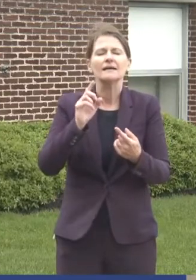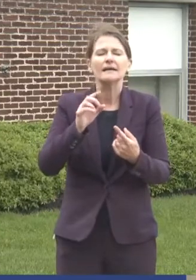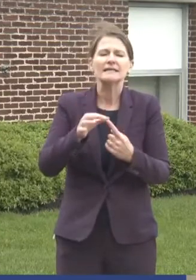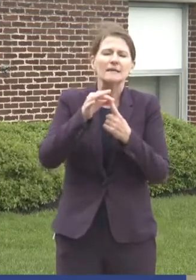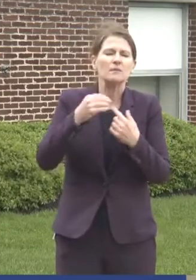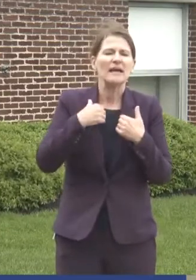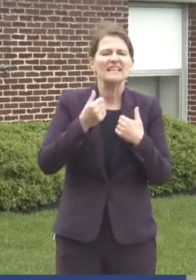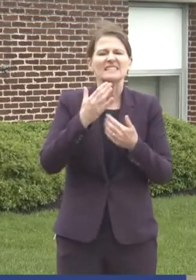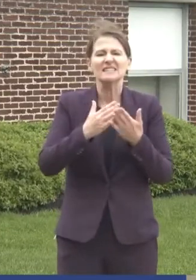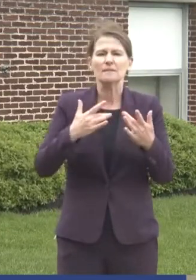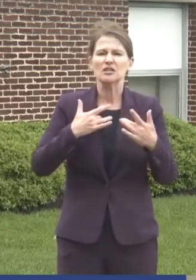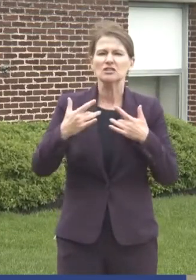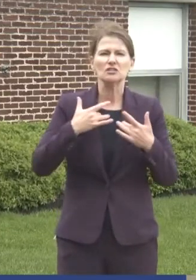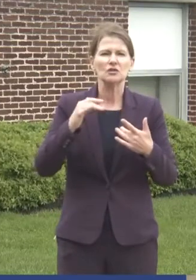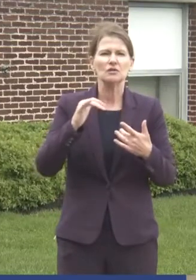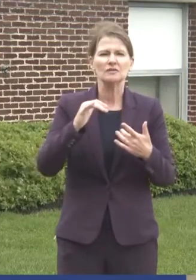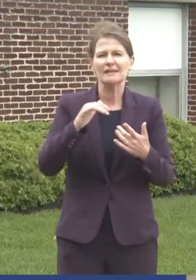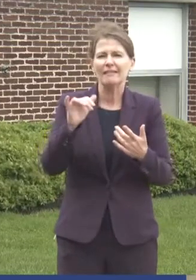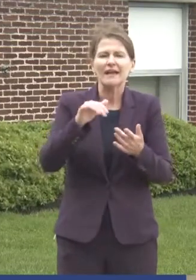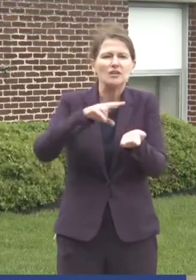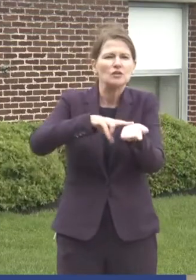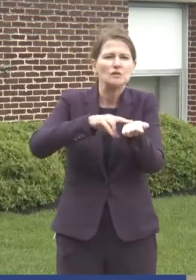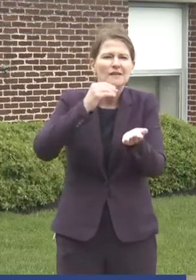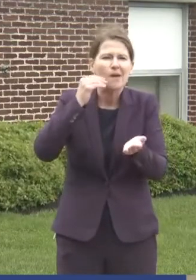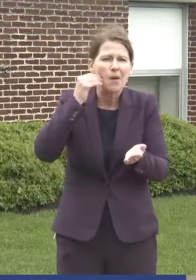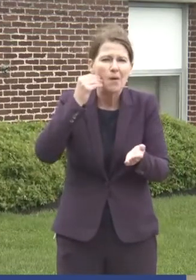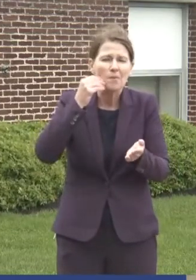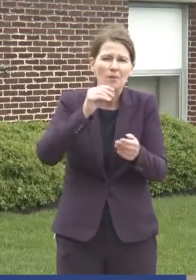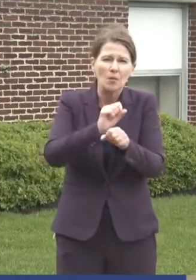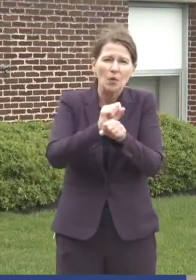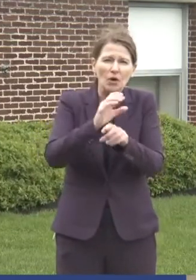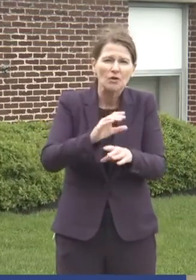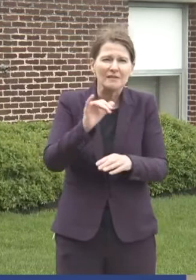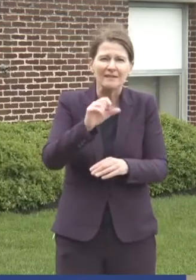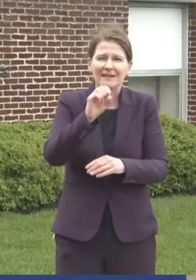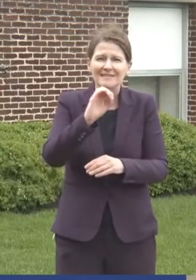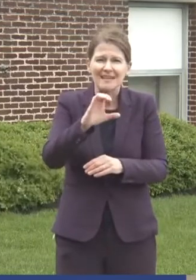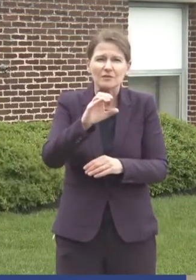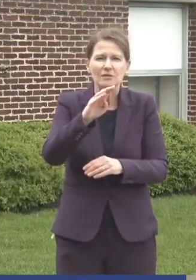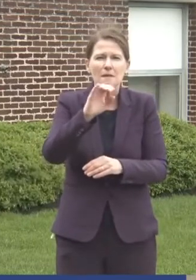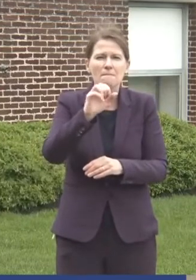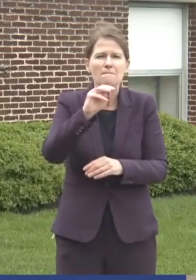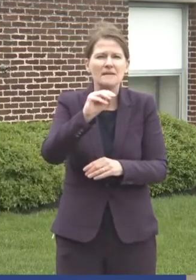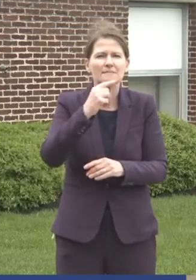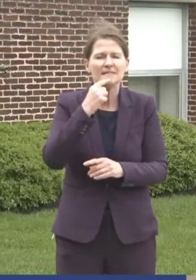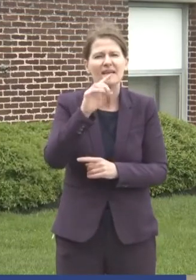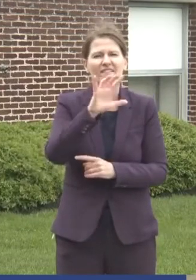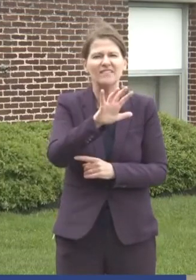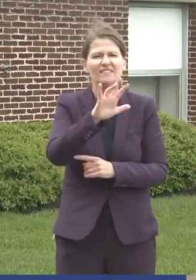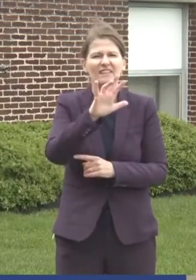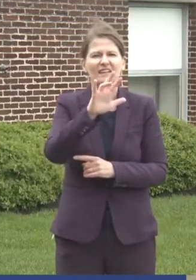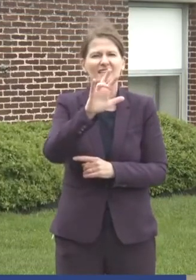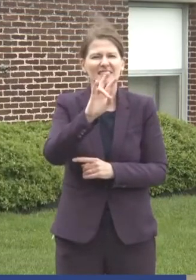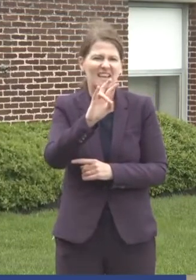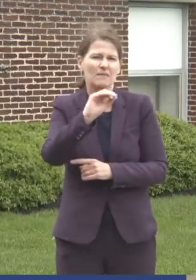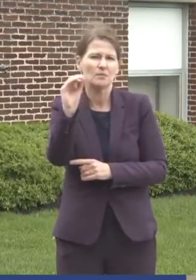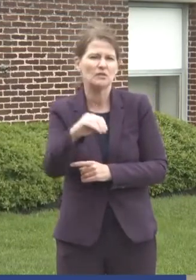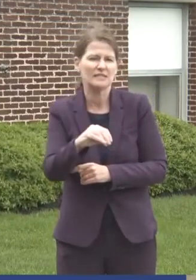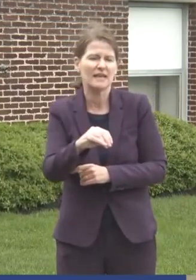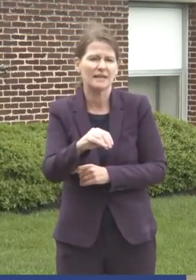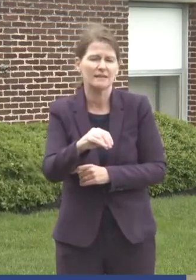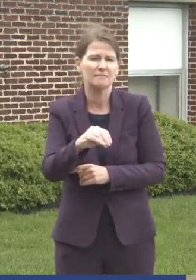had some concerns in like nursing homes, the professionals like the secretary being said 57%. But